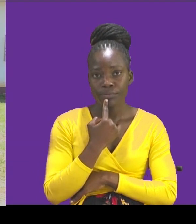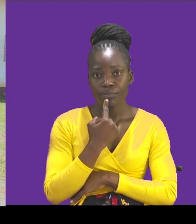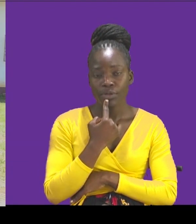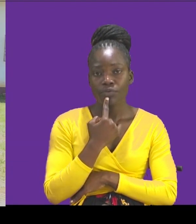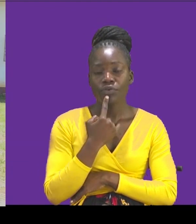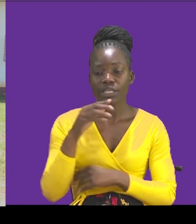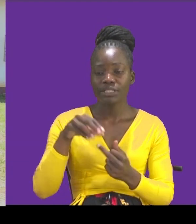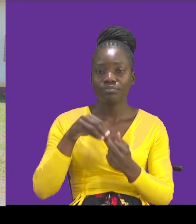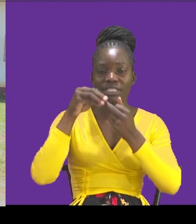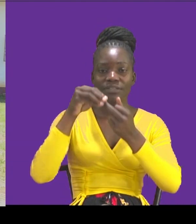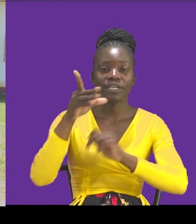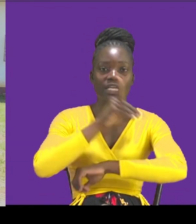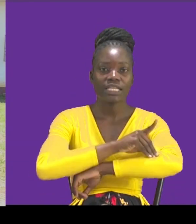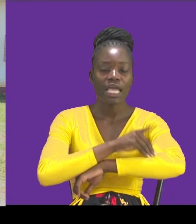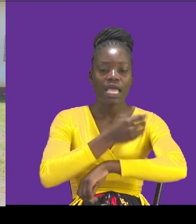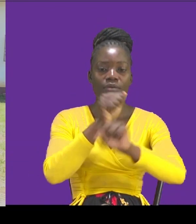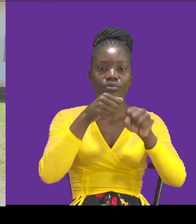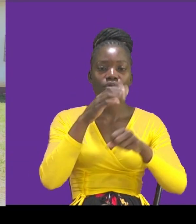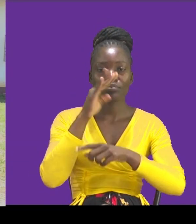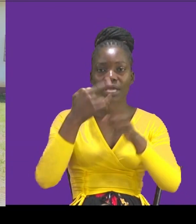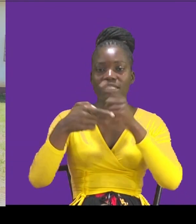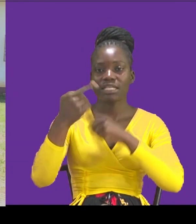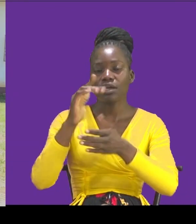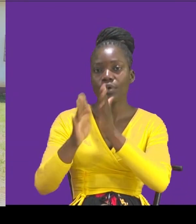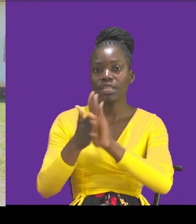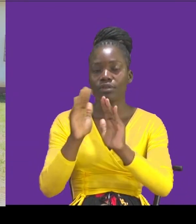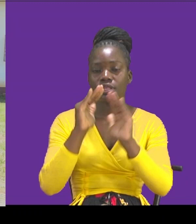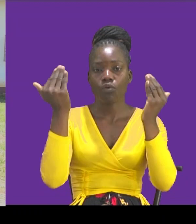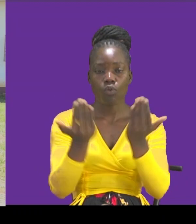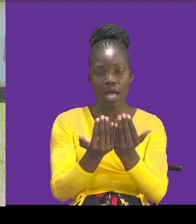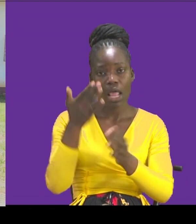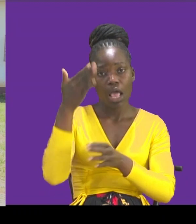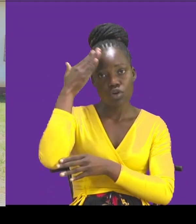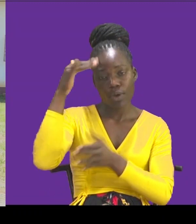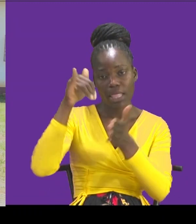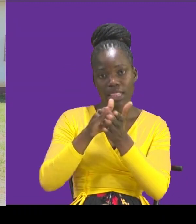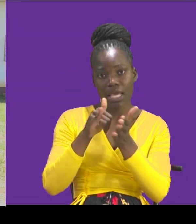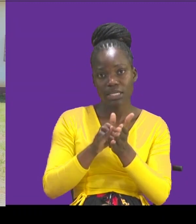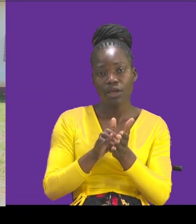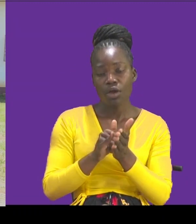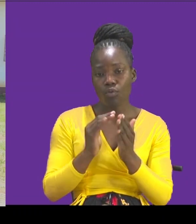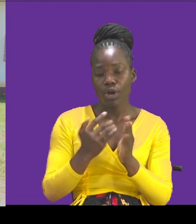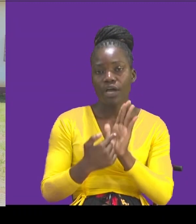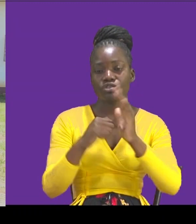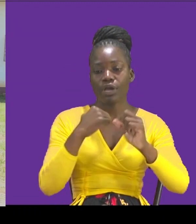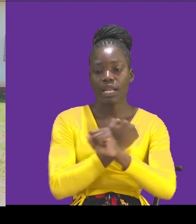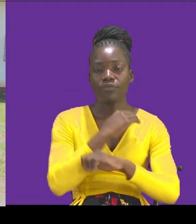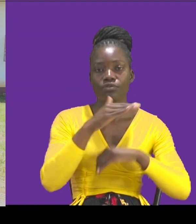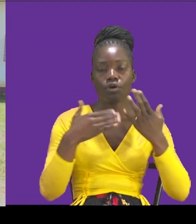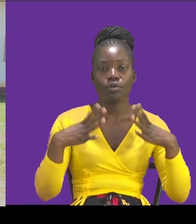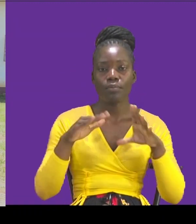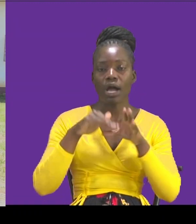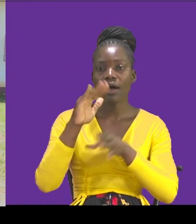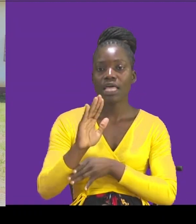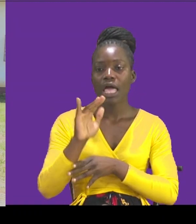day. It cannot be a success without the world getting to know that we are passing on love to everyone out there. And